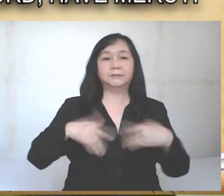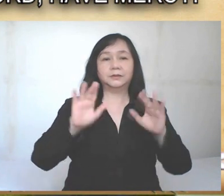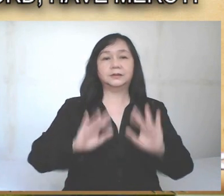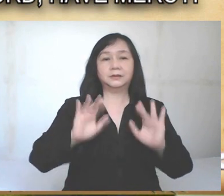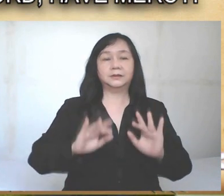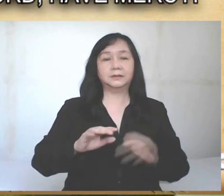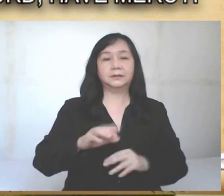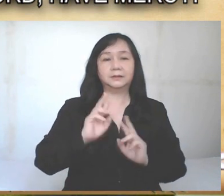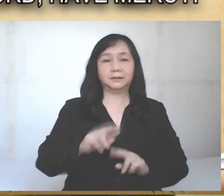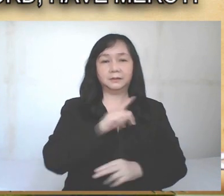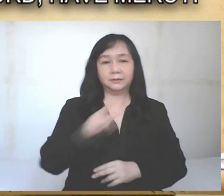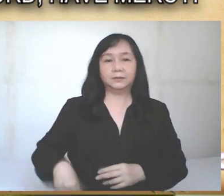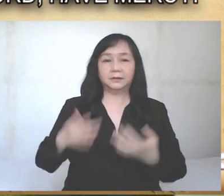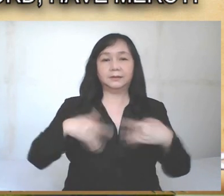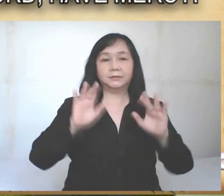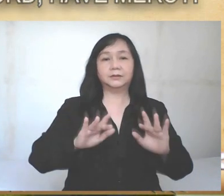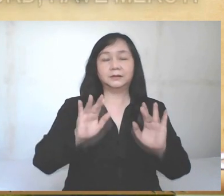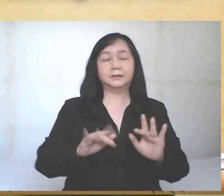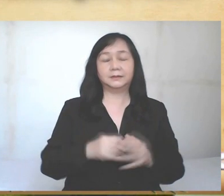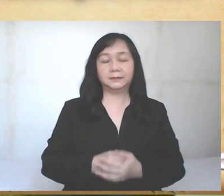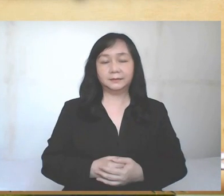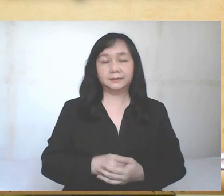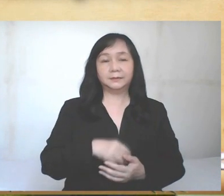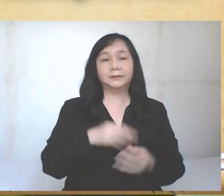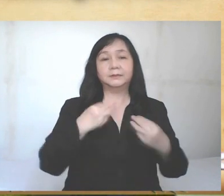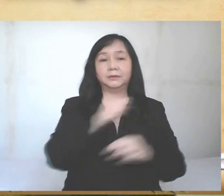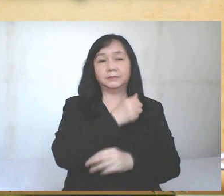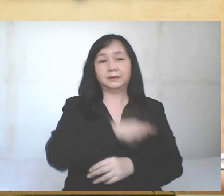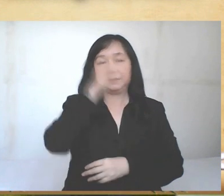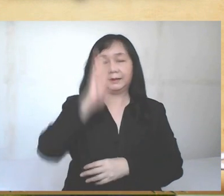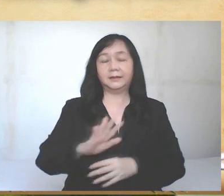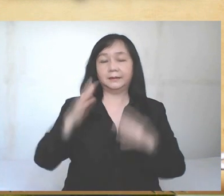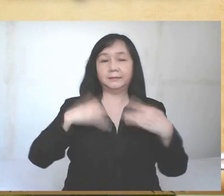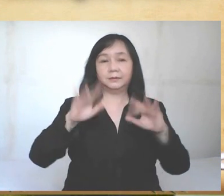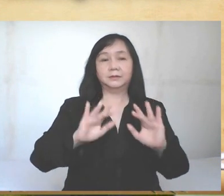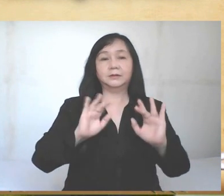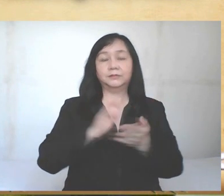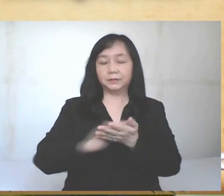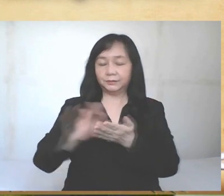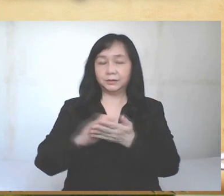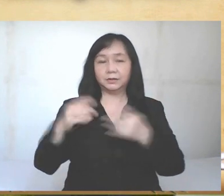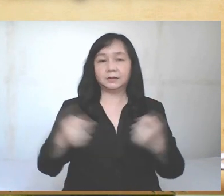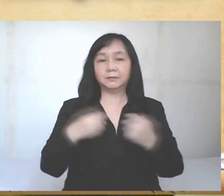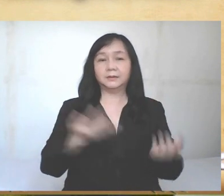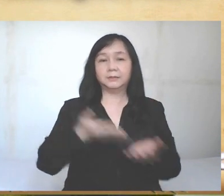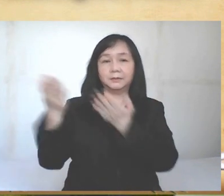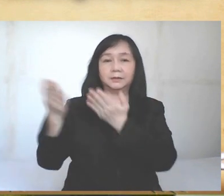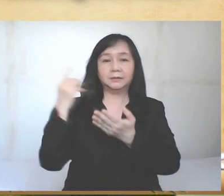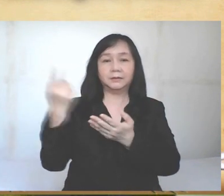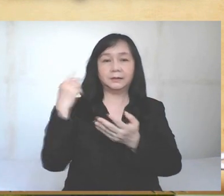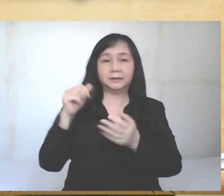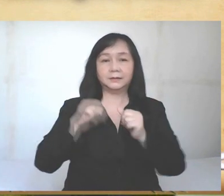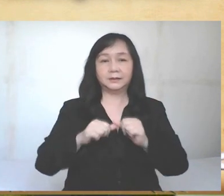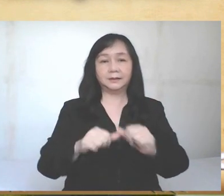have mercy. Lord have mercy. May Almighty God have mercy on us, forgive us our sins, and